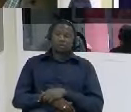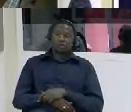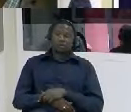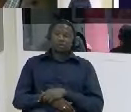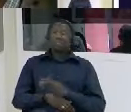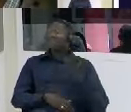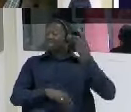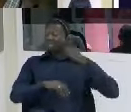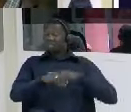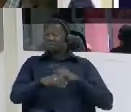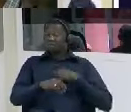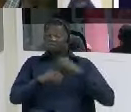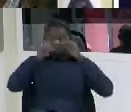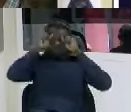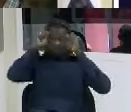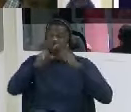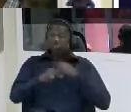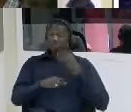well with him